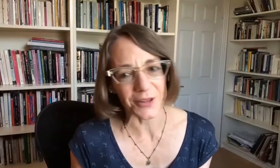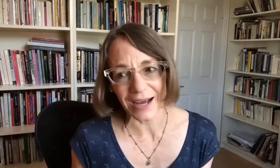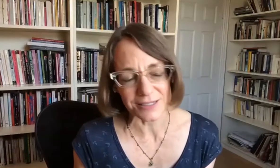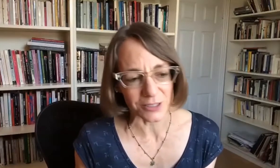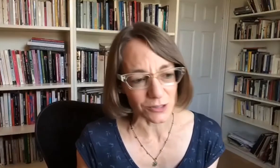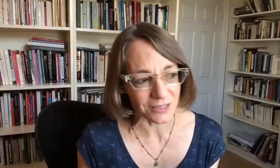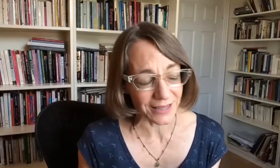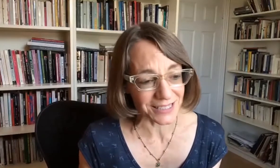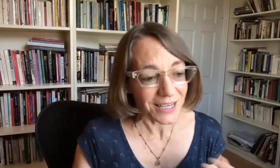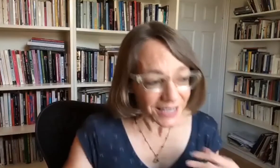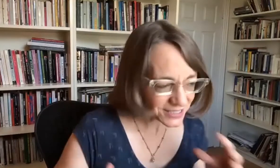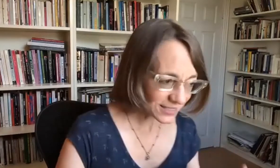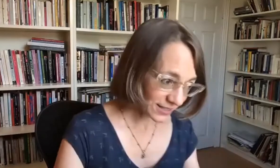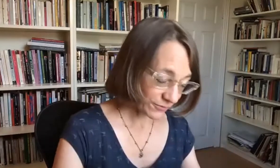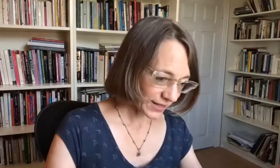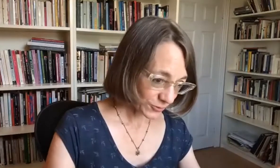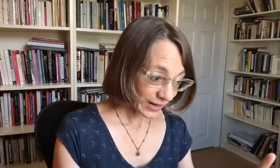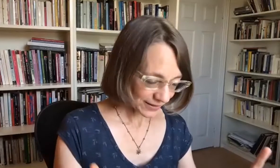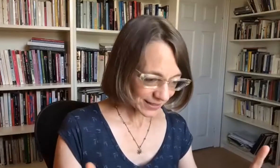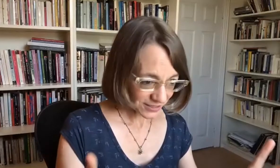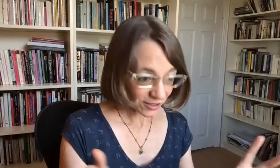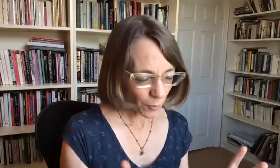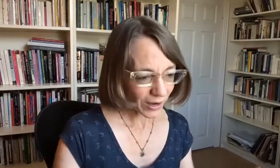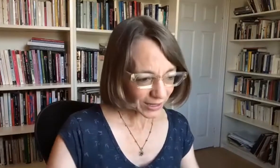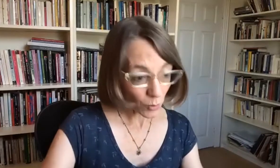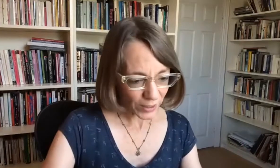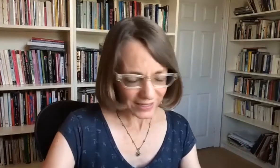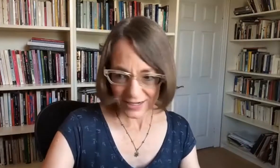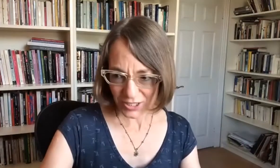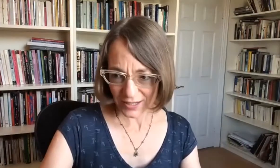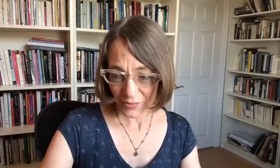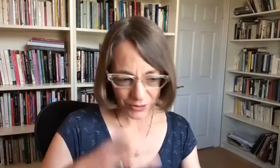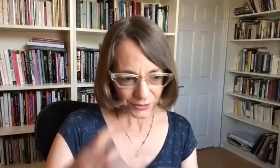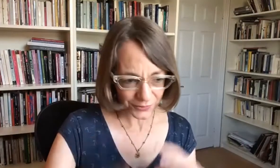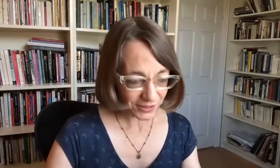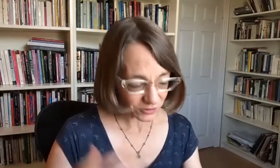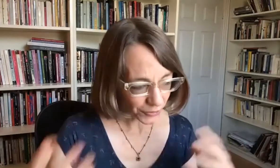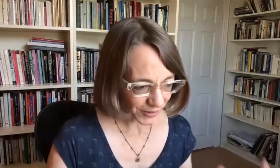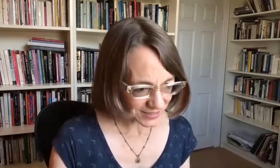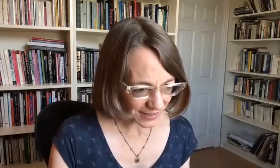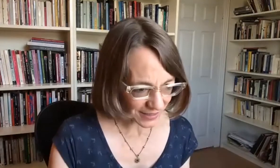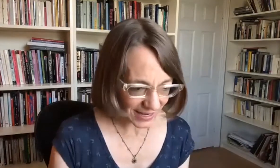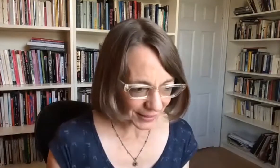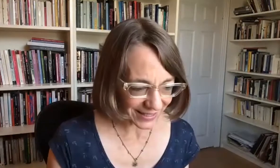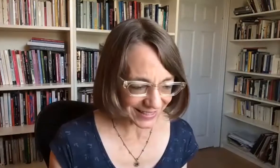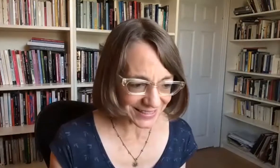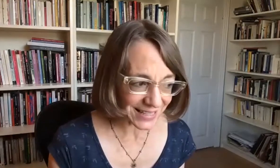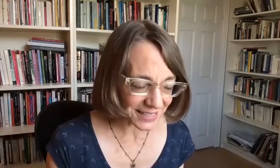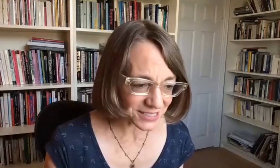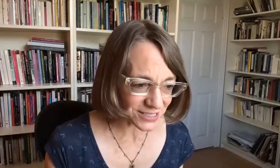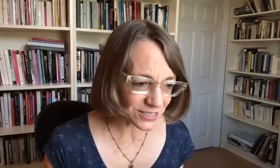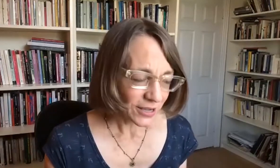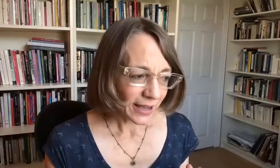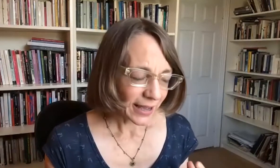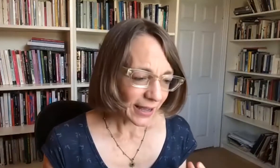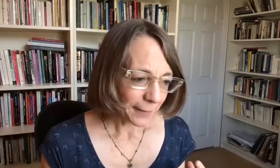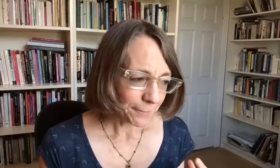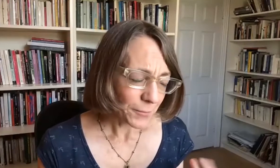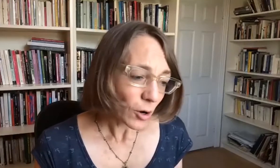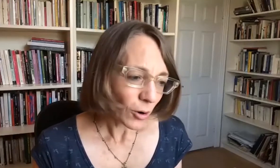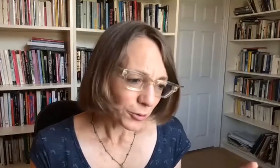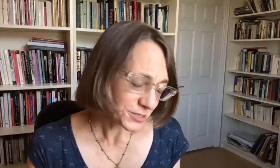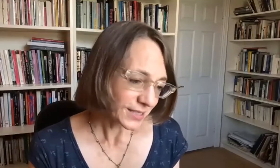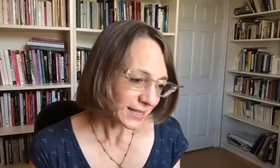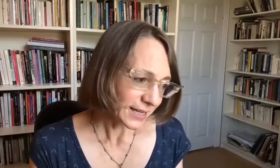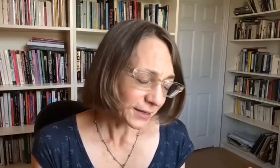So that was a little bit my question. was a general question. Do you still believe that race is in the in the center of all of this